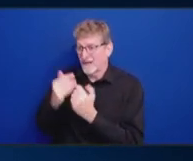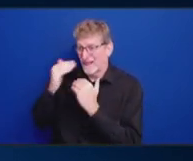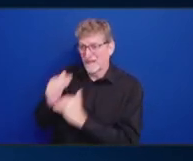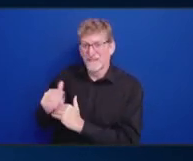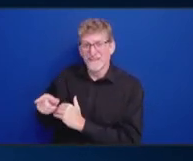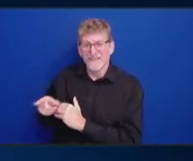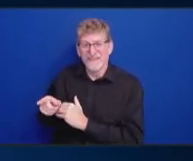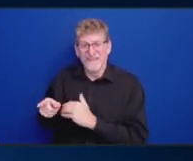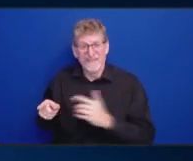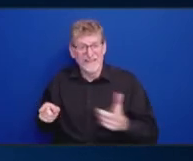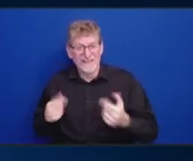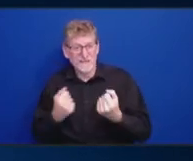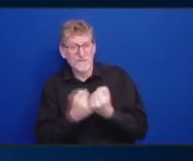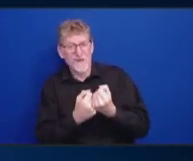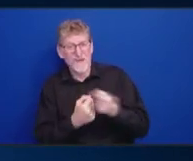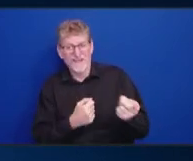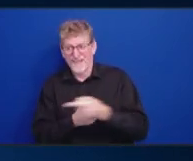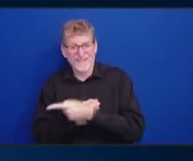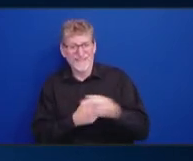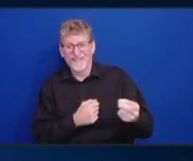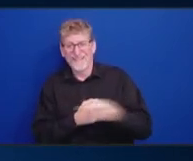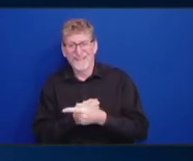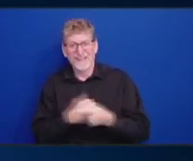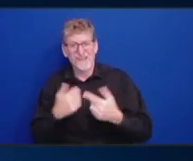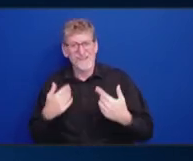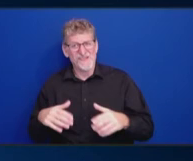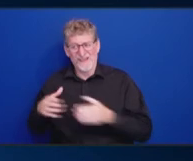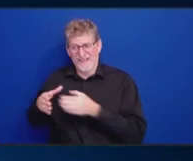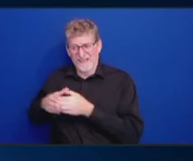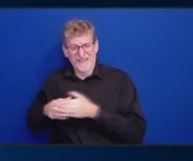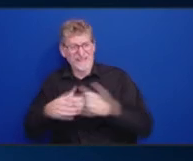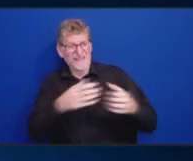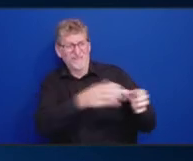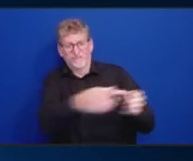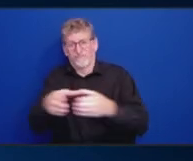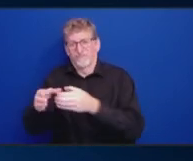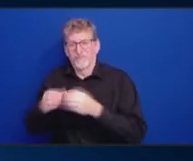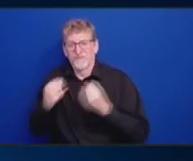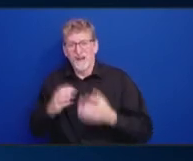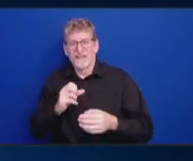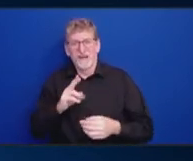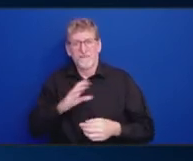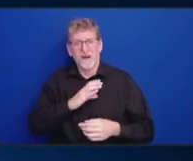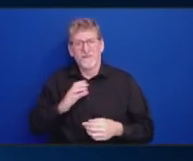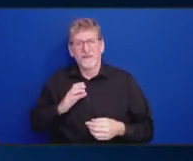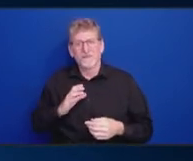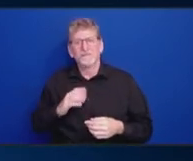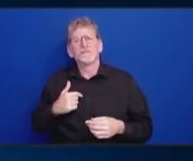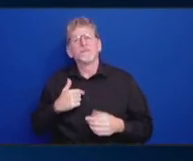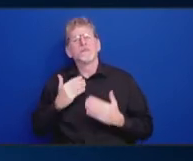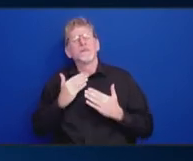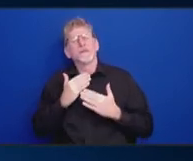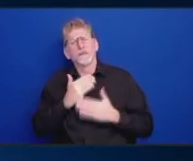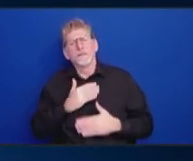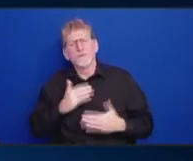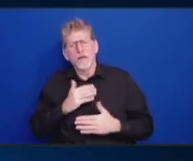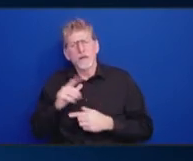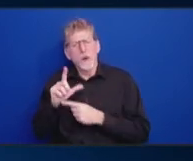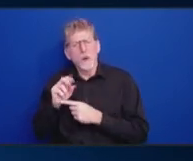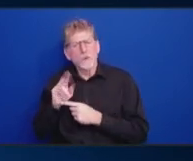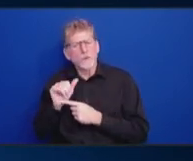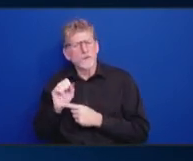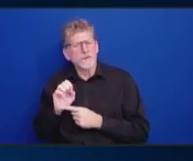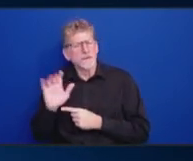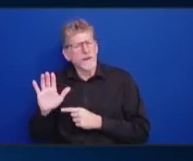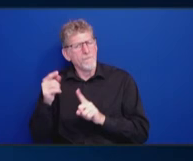and request all of the meetings and do all of that. So, I really do appreciate Luisa's point on this. So, what I would